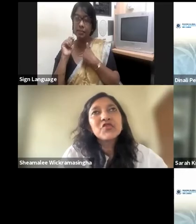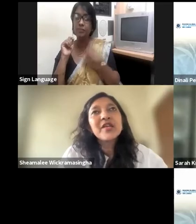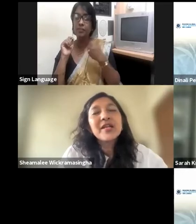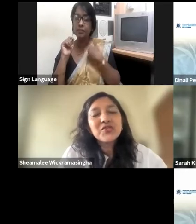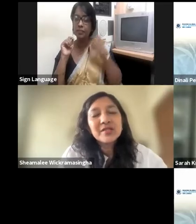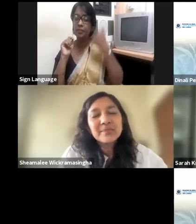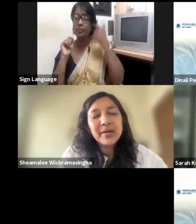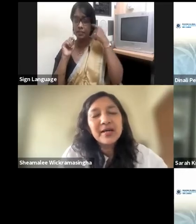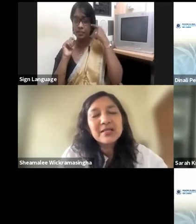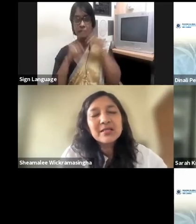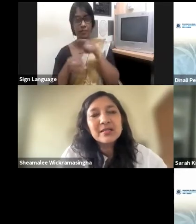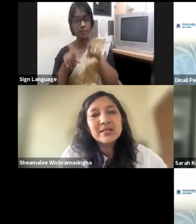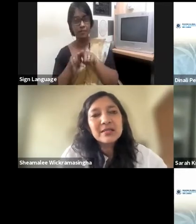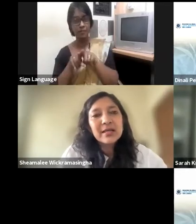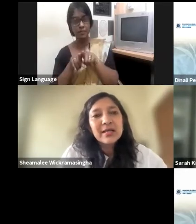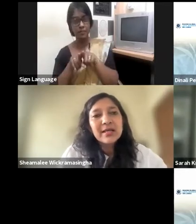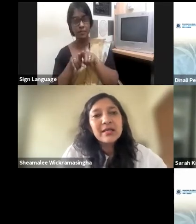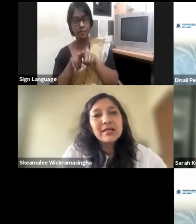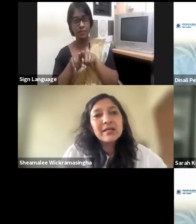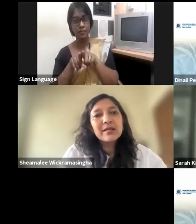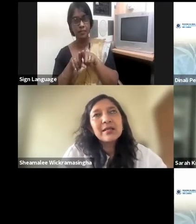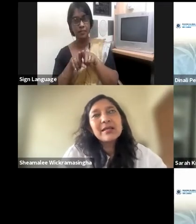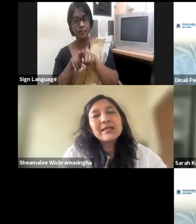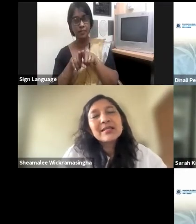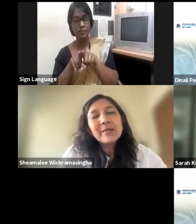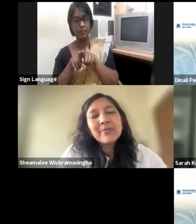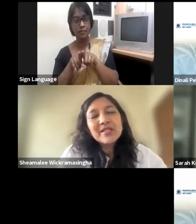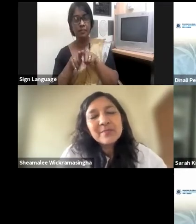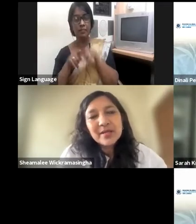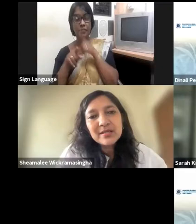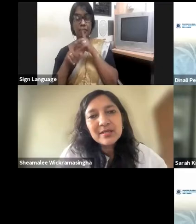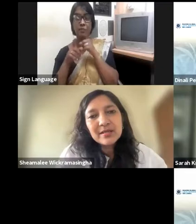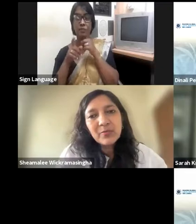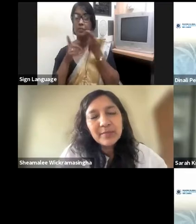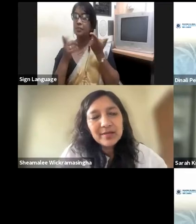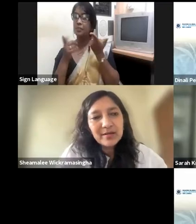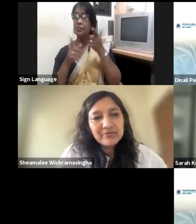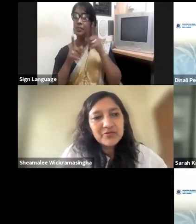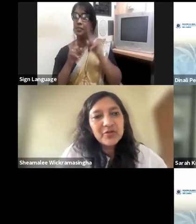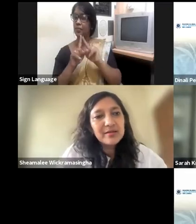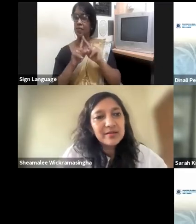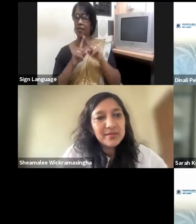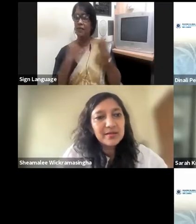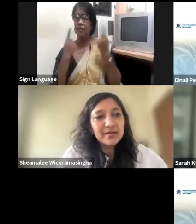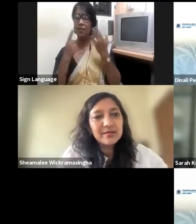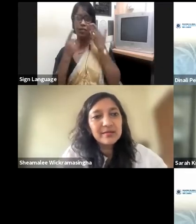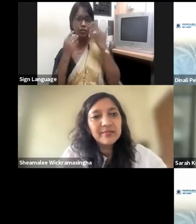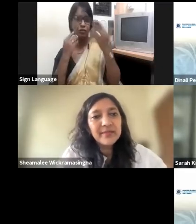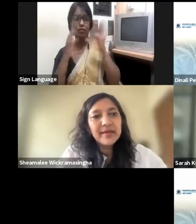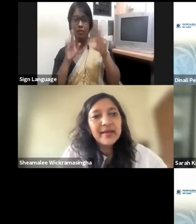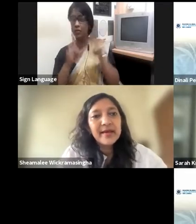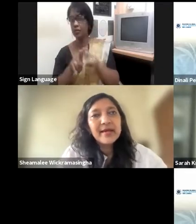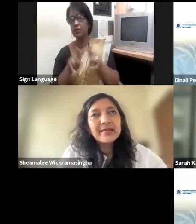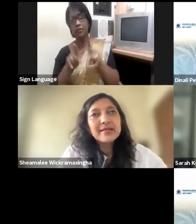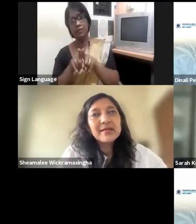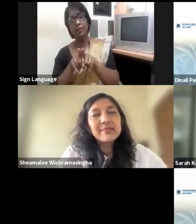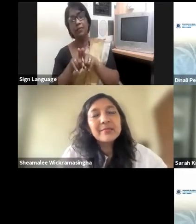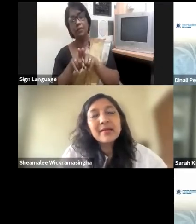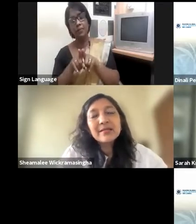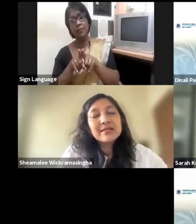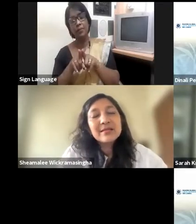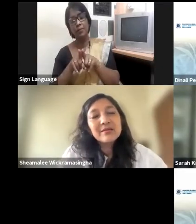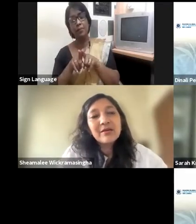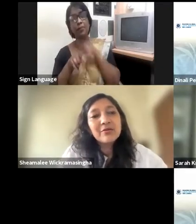to change this biasness, in some respects women have to try a little bit harder and